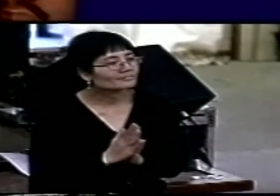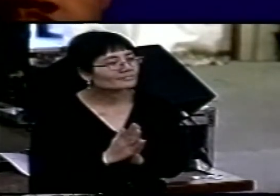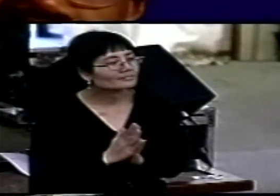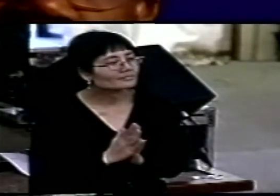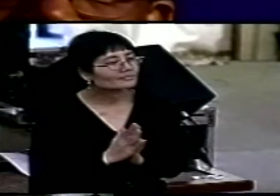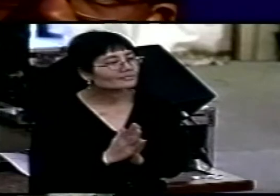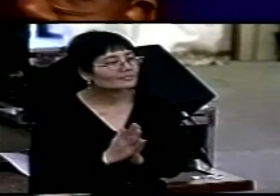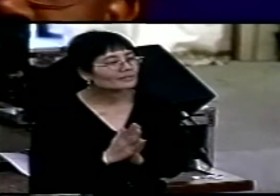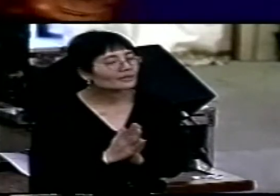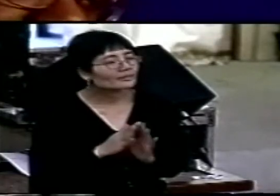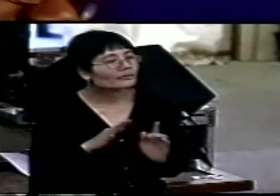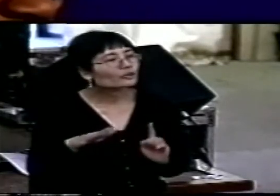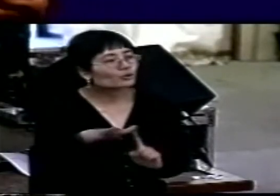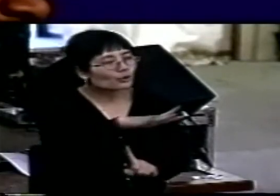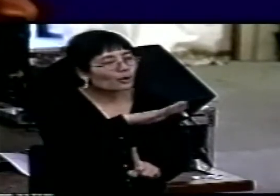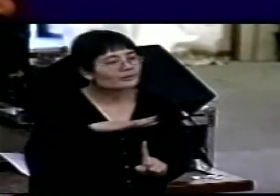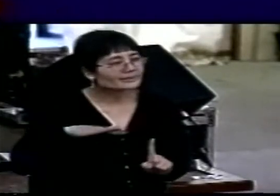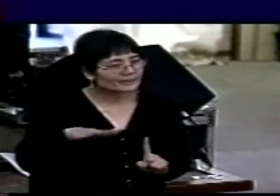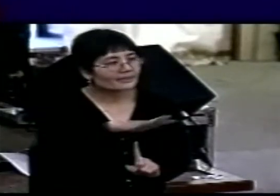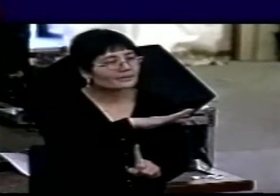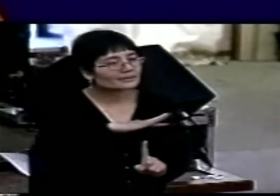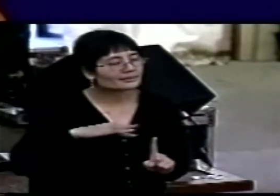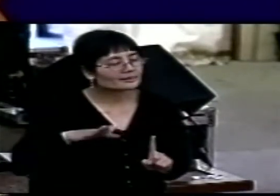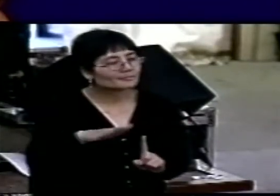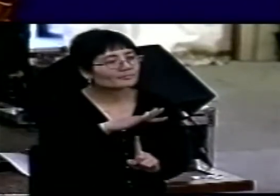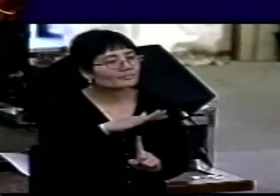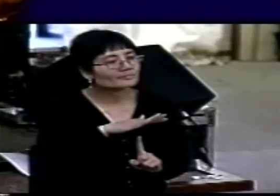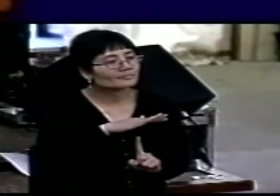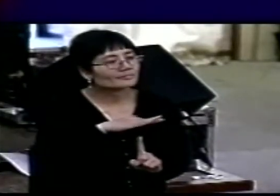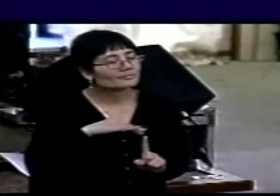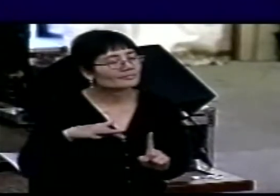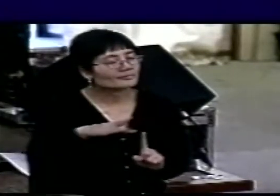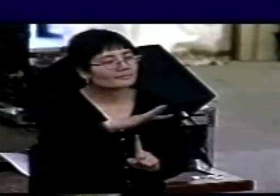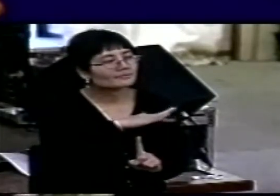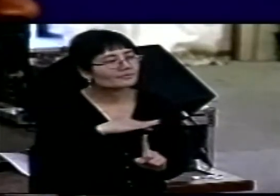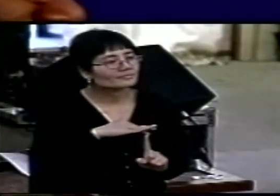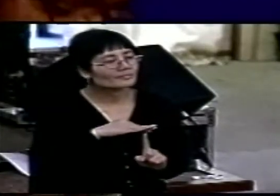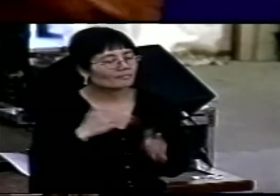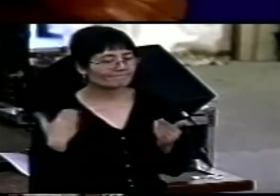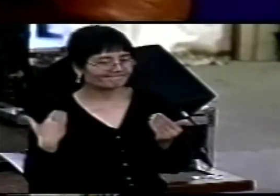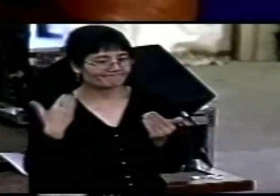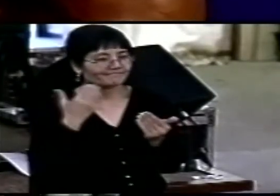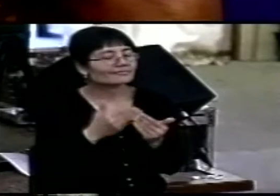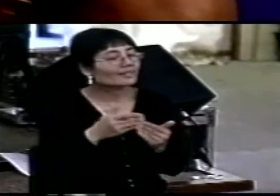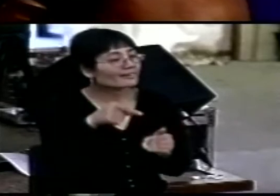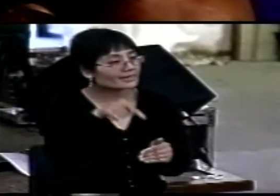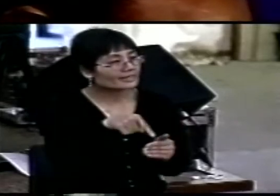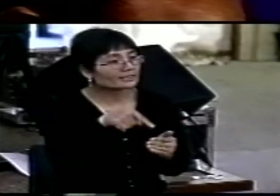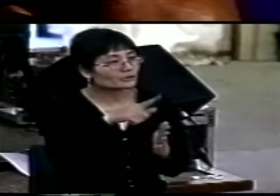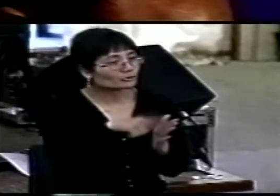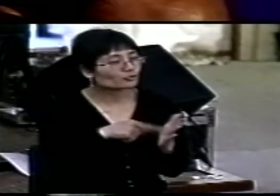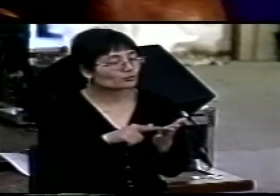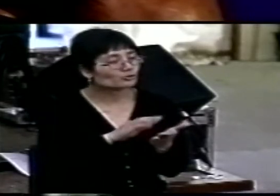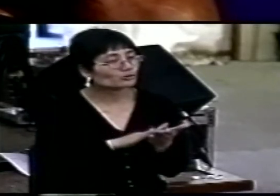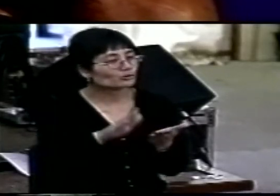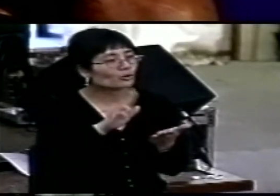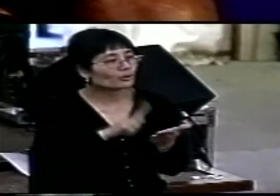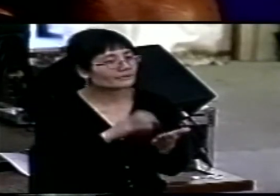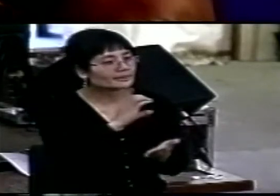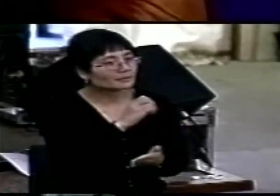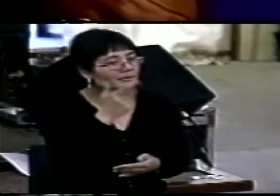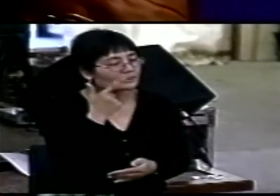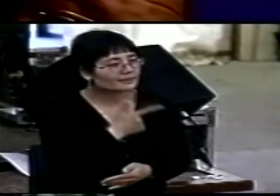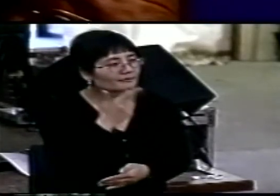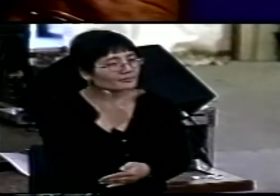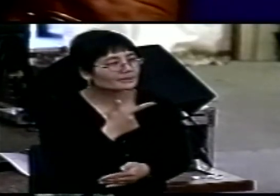context of John 17, moving in from chapters 14, 15, 16, into 17, you cannot help but be